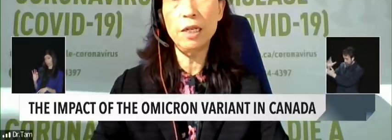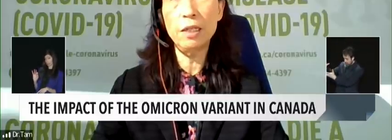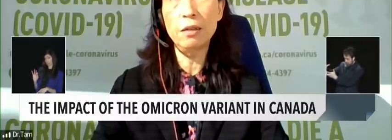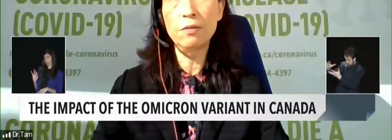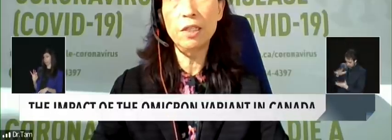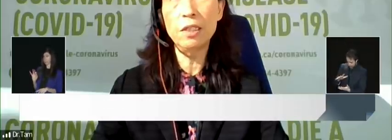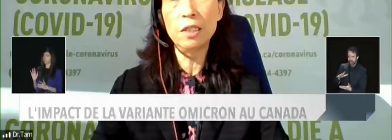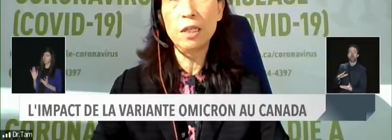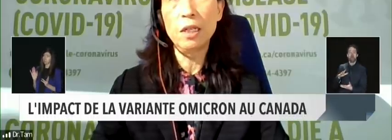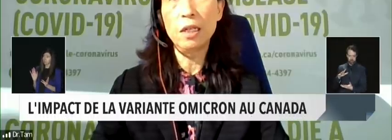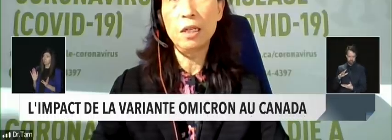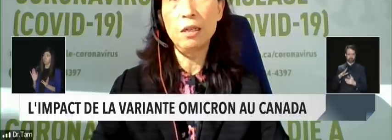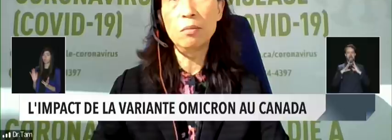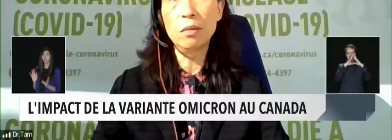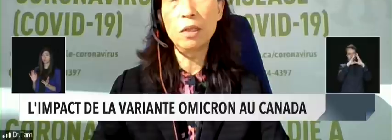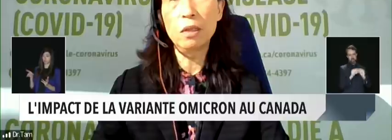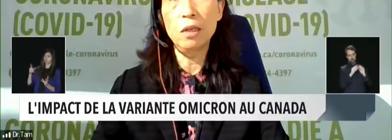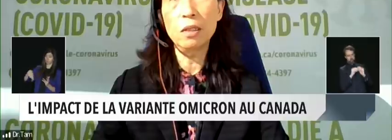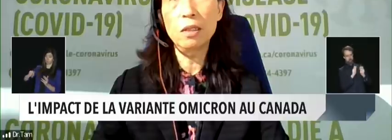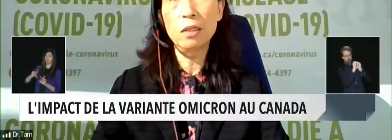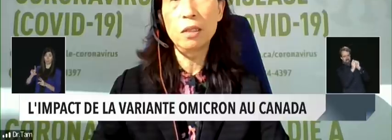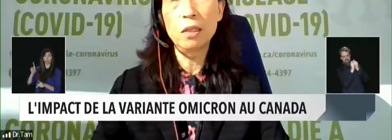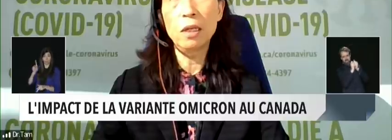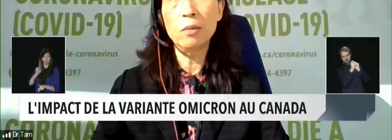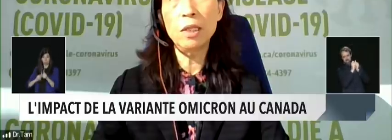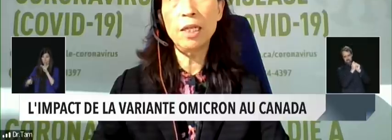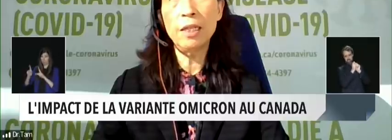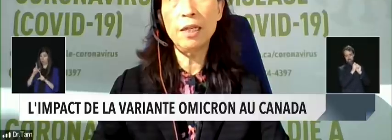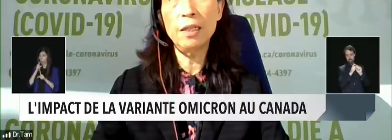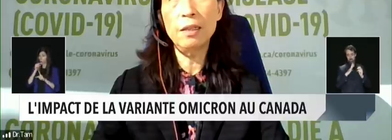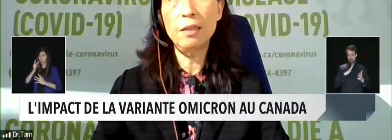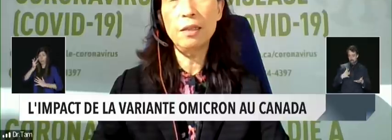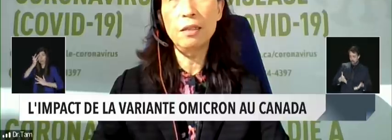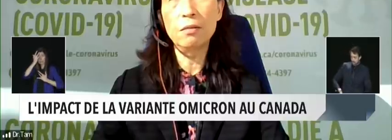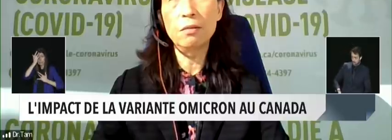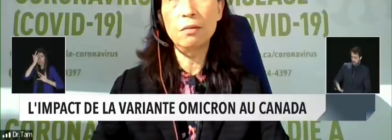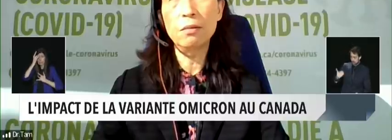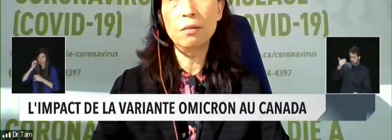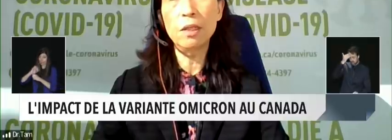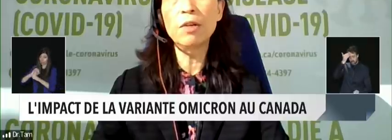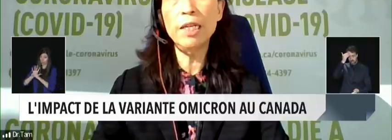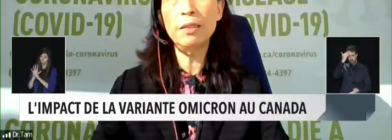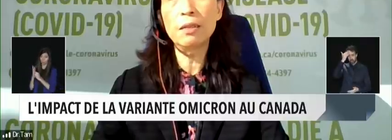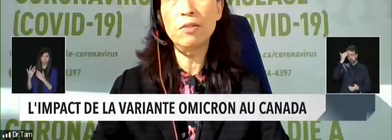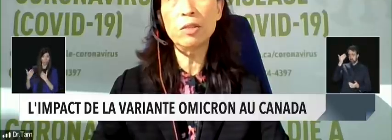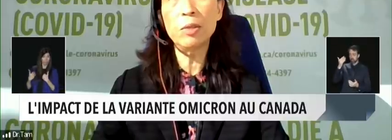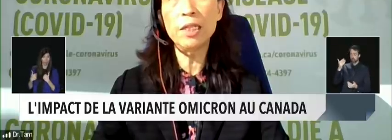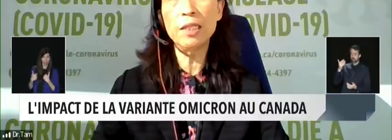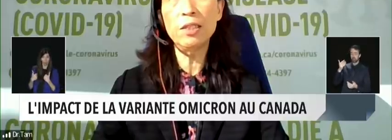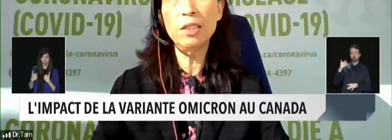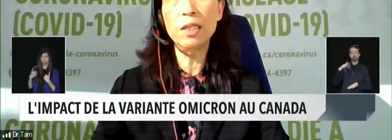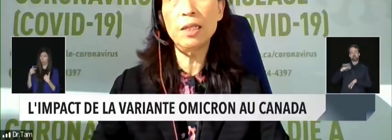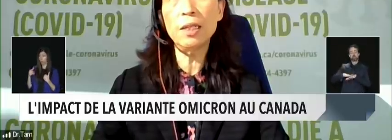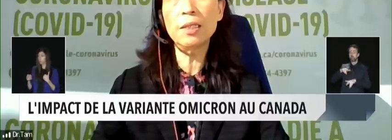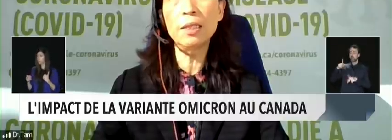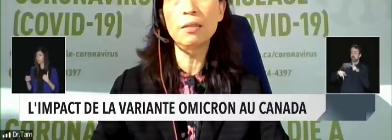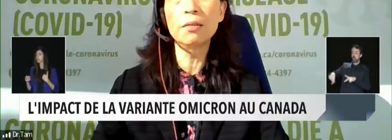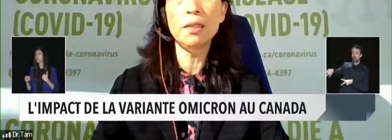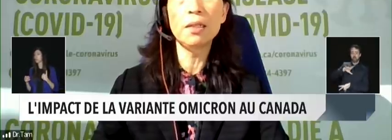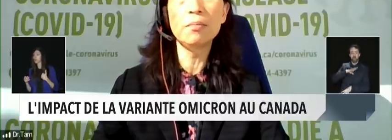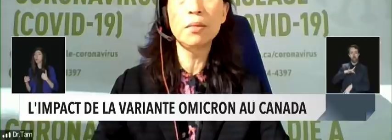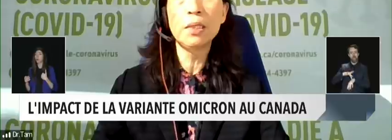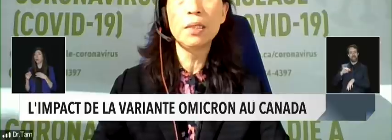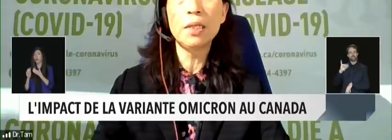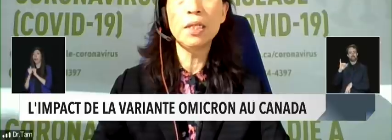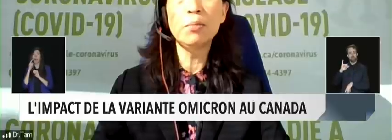who get COVID not, and the rates of hospitalization, that's